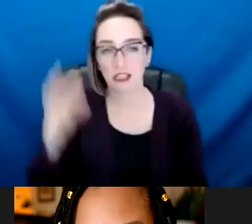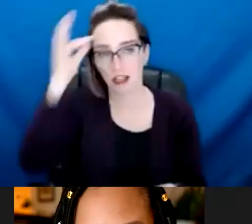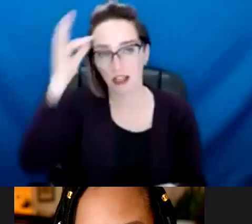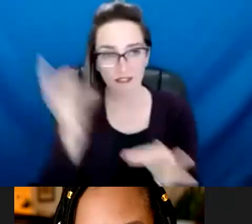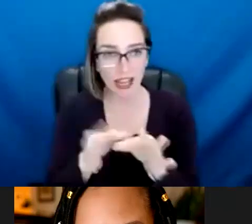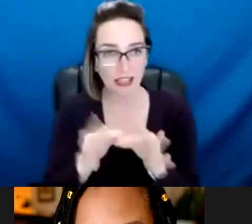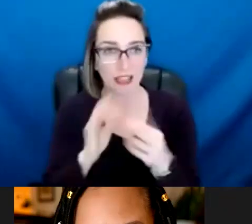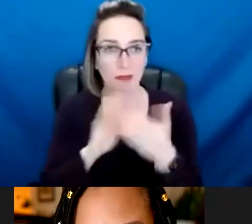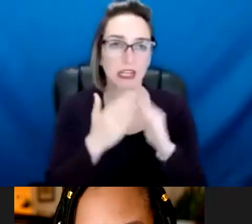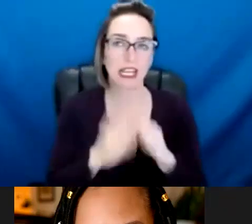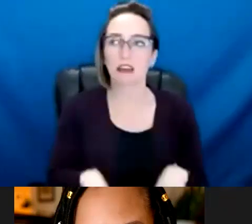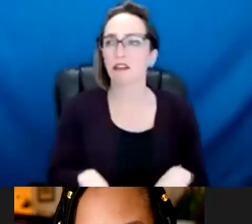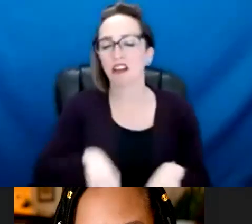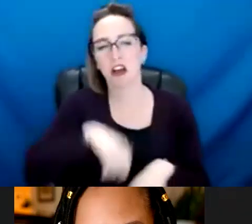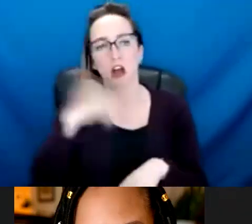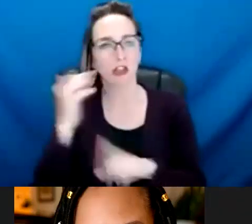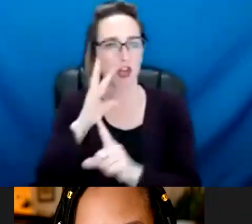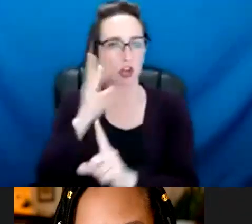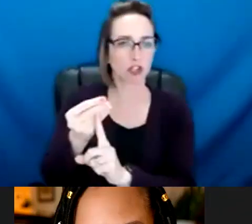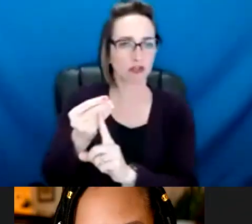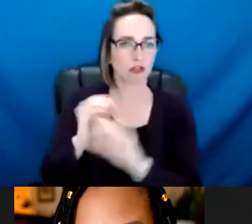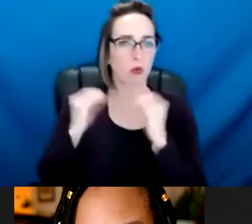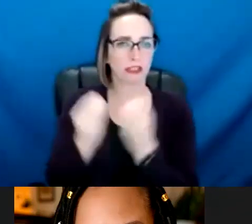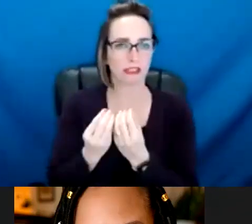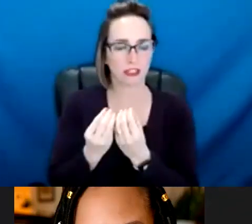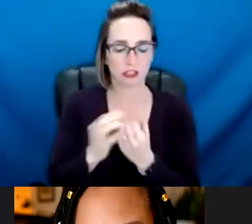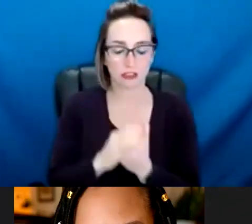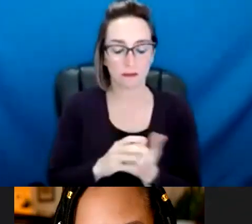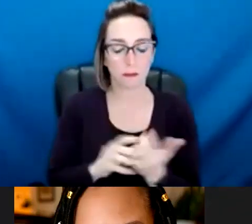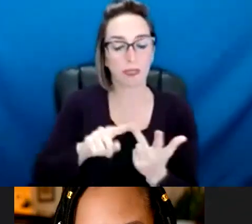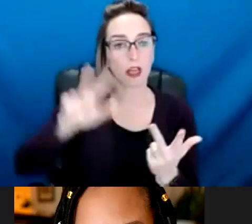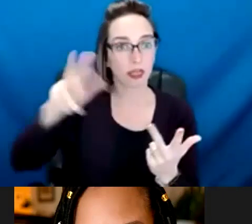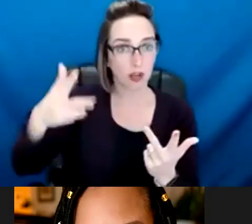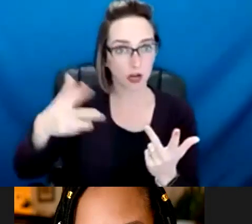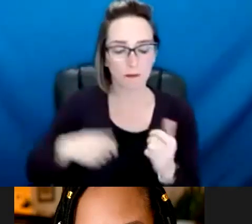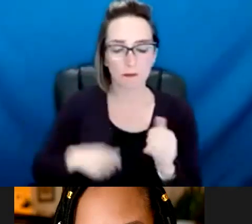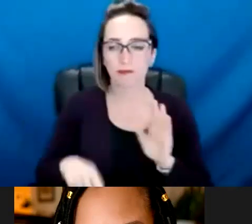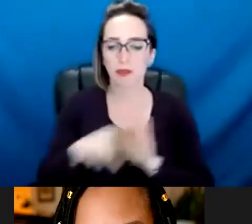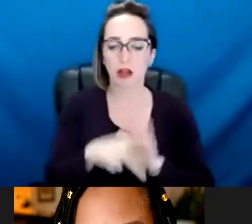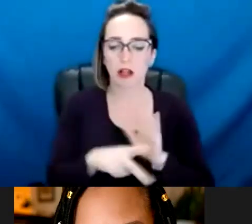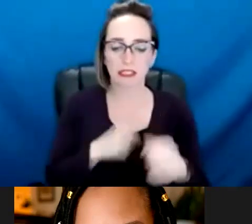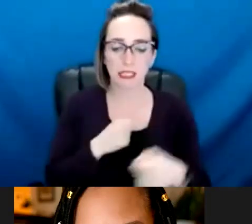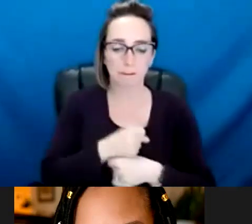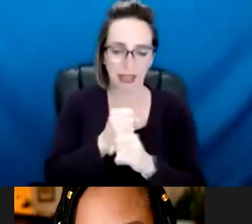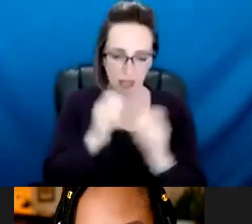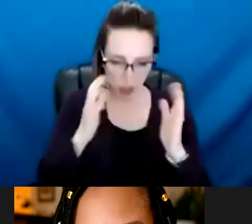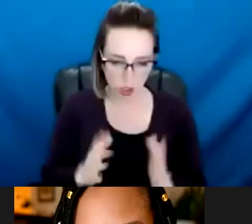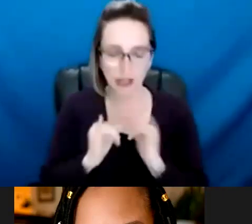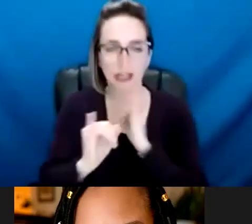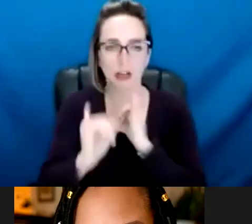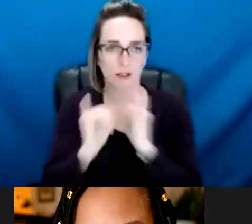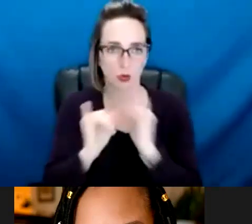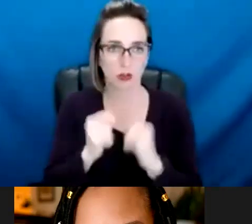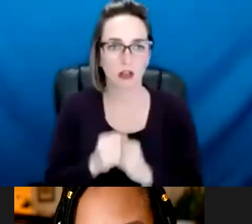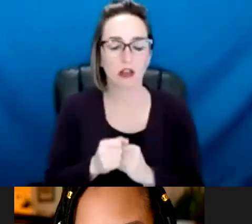and other cultural organizations. Method three was our policymaker interviews. This was really capturing input